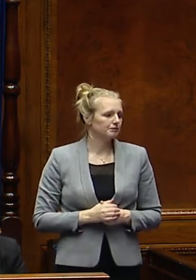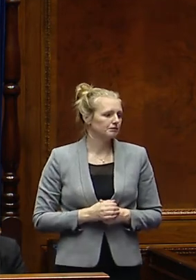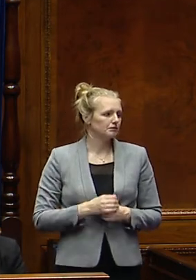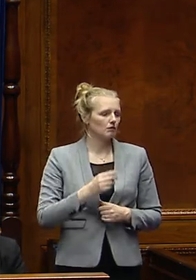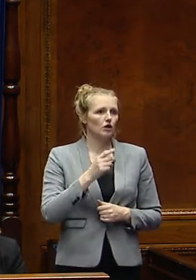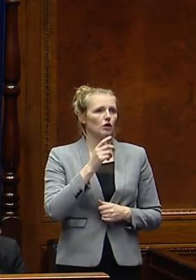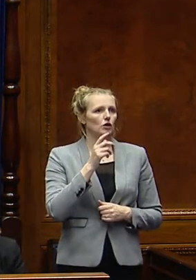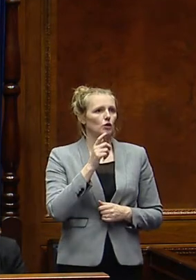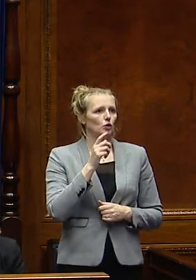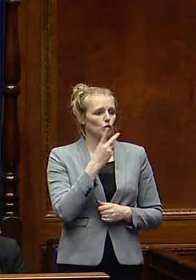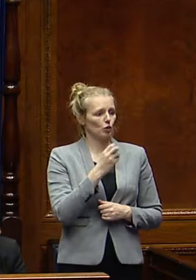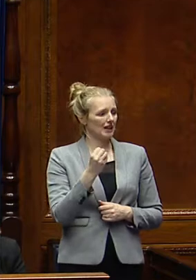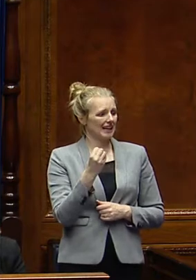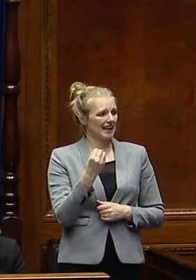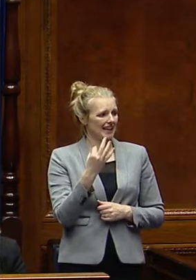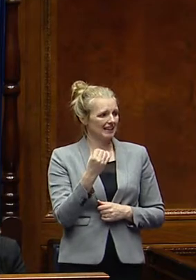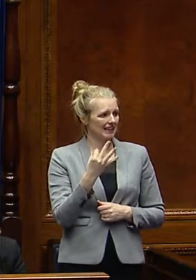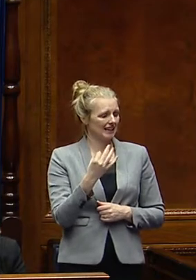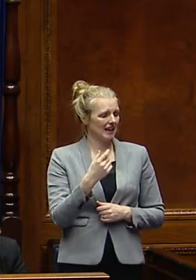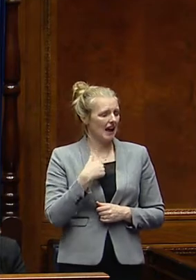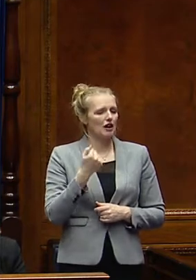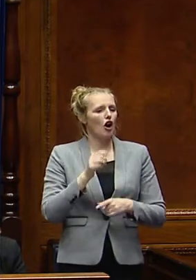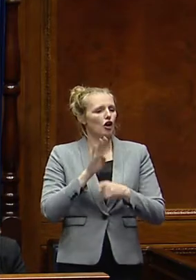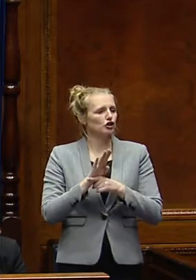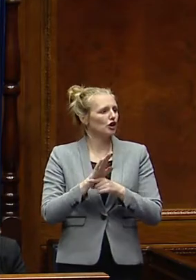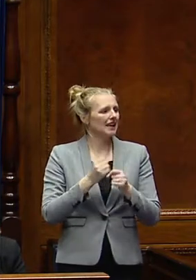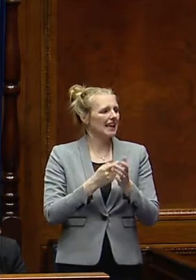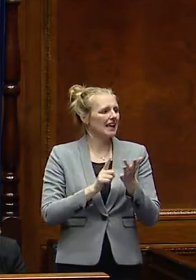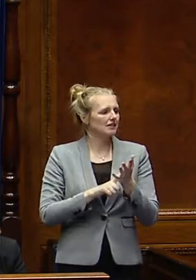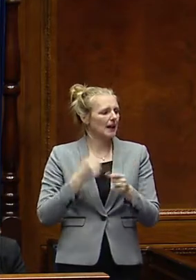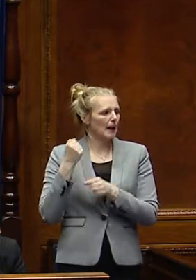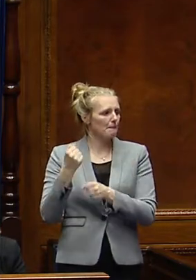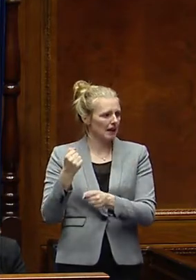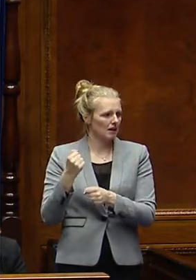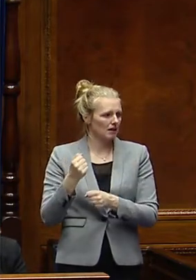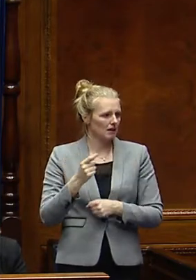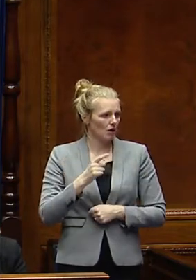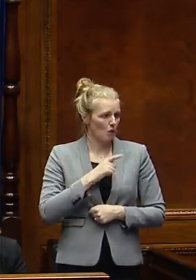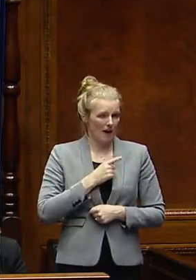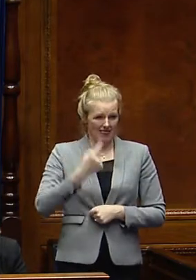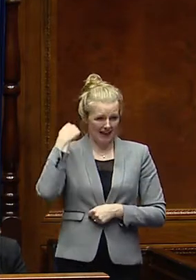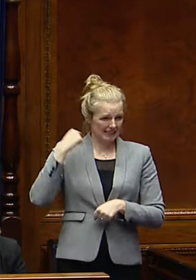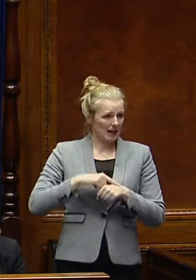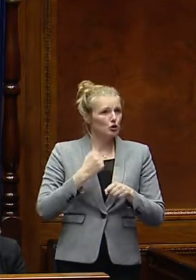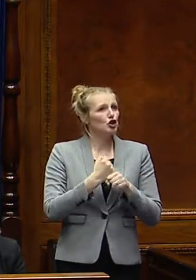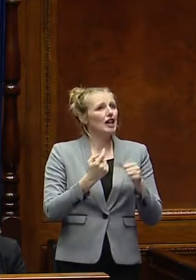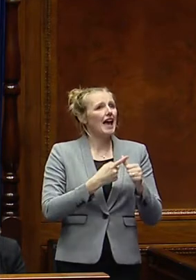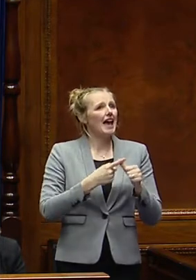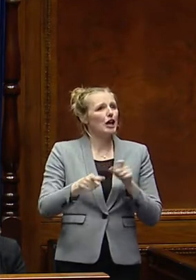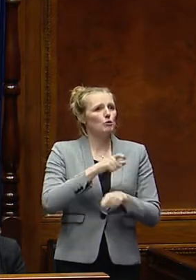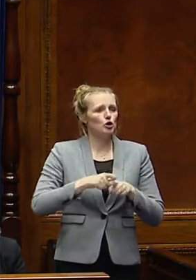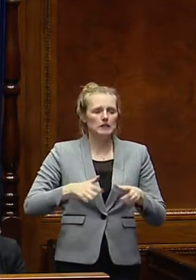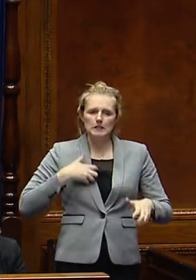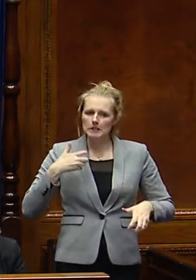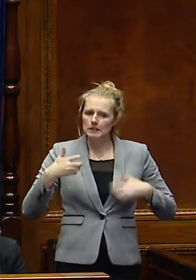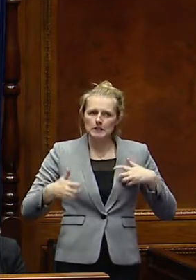2018, I launched the Fair Play for Ulster Gales campaign. The campaign was borne out of the intense frustration from the GEA community across